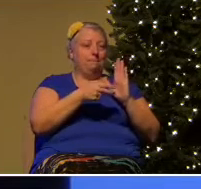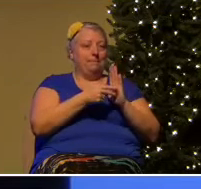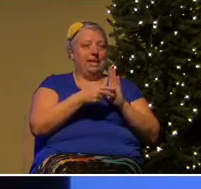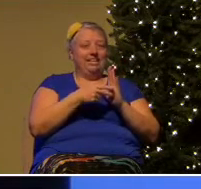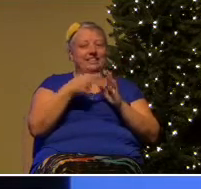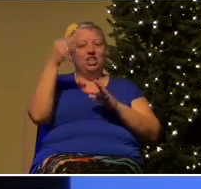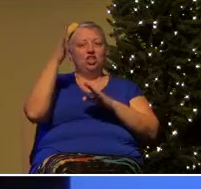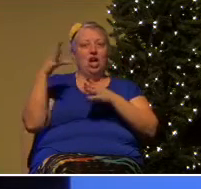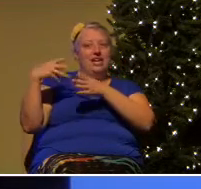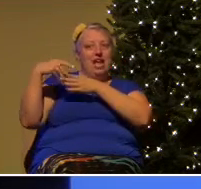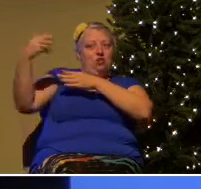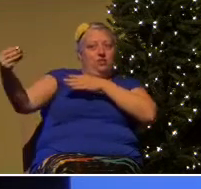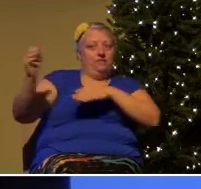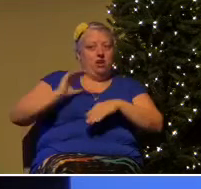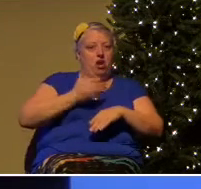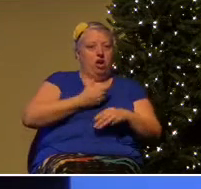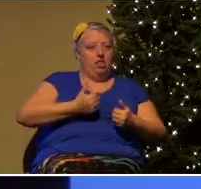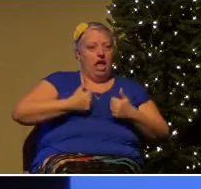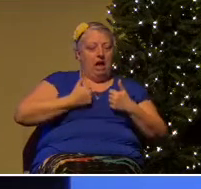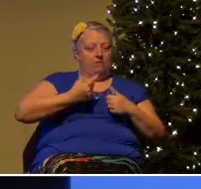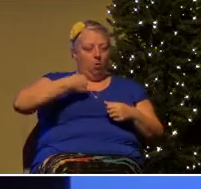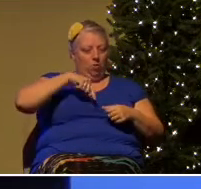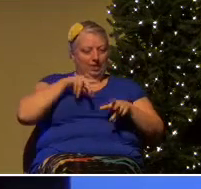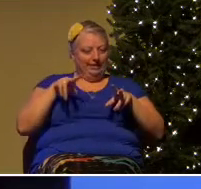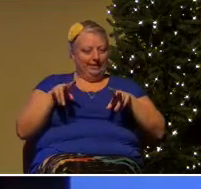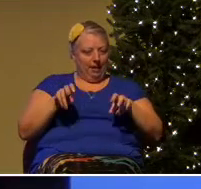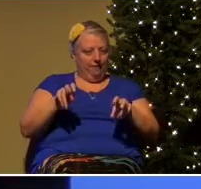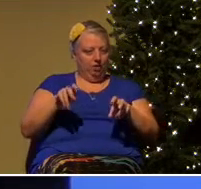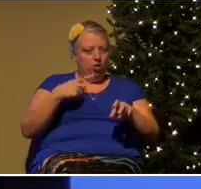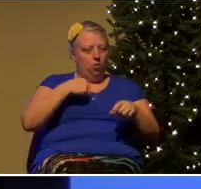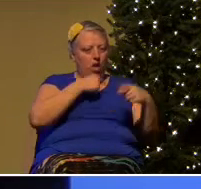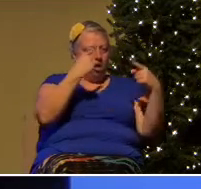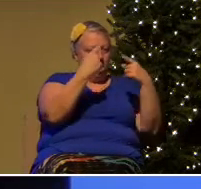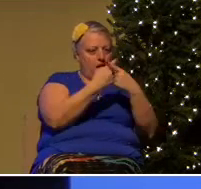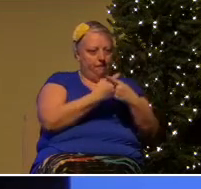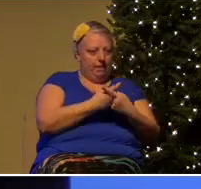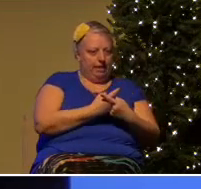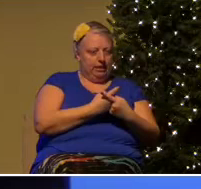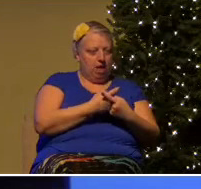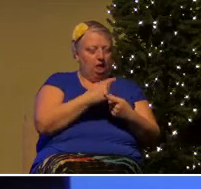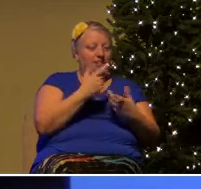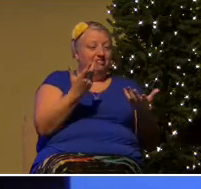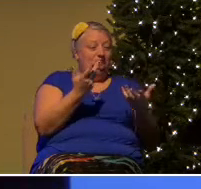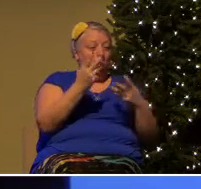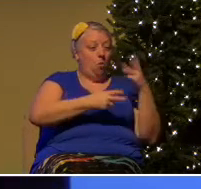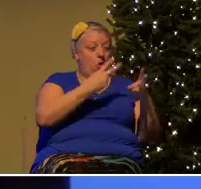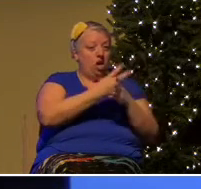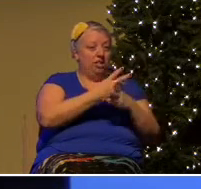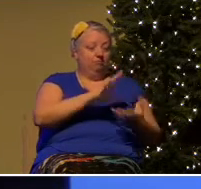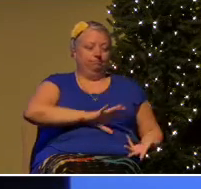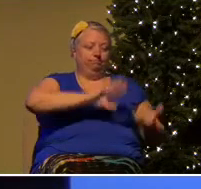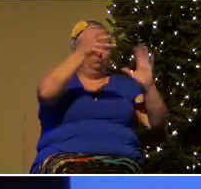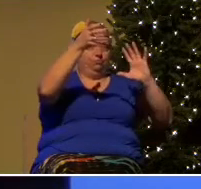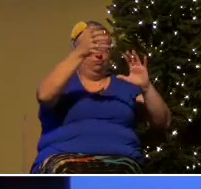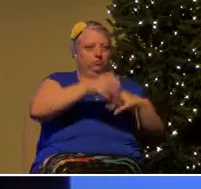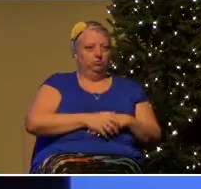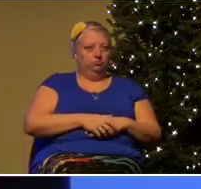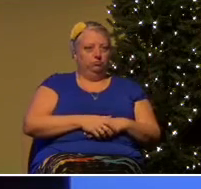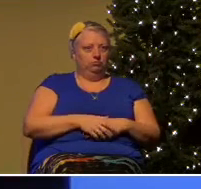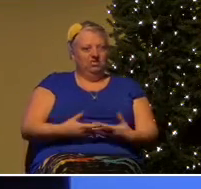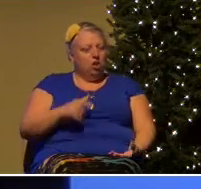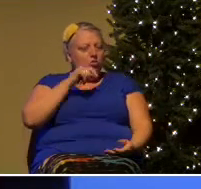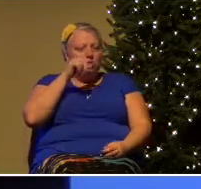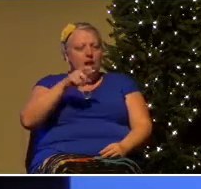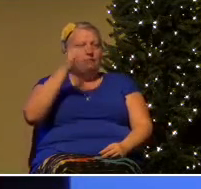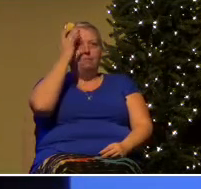devil we're all selfish and we're in conflict and the world is in an awful mess. Now you don't have to be very brilliant